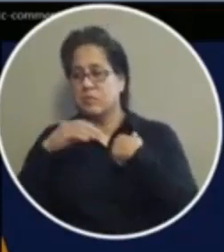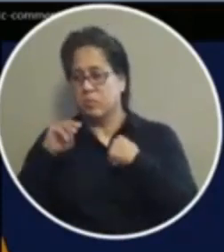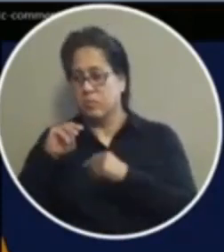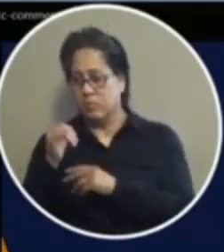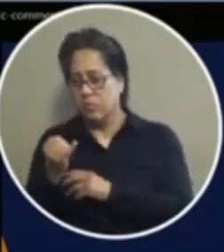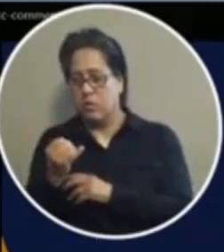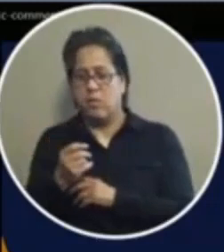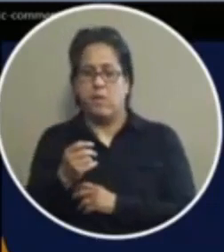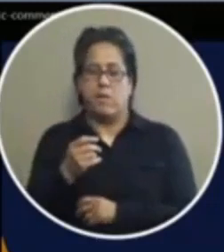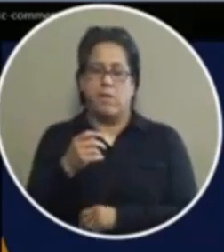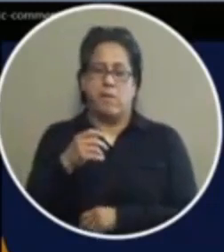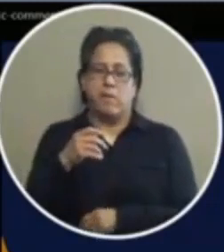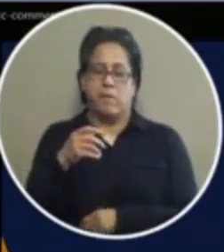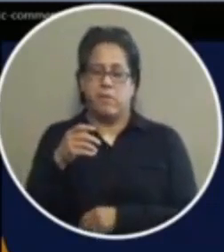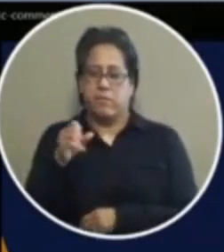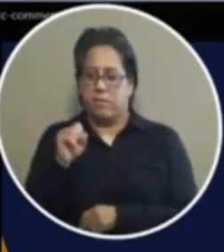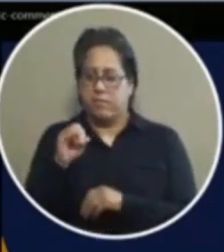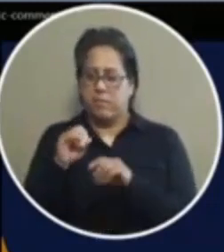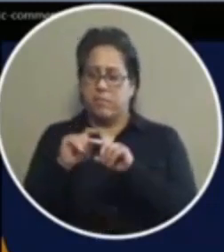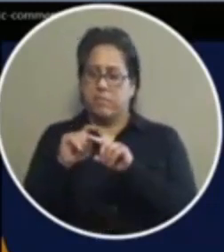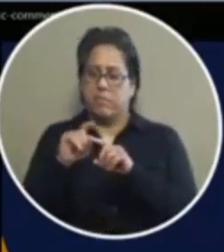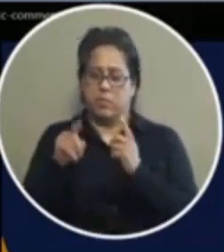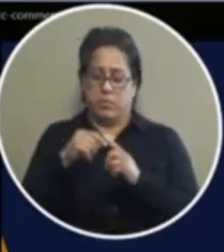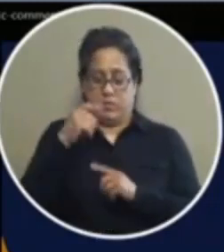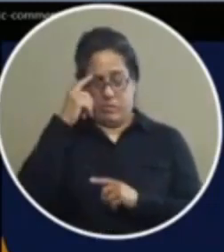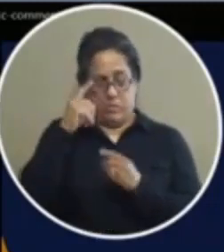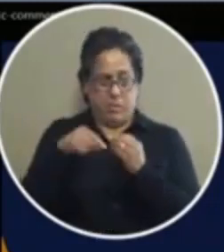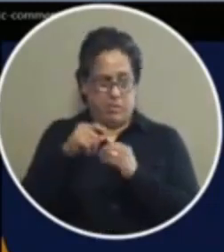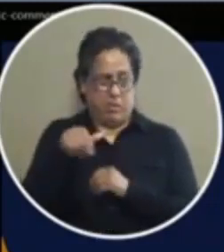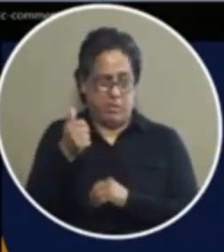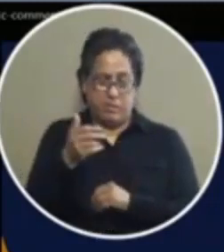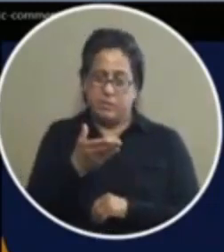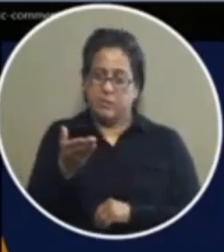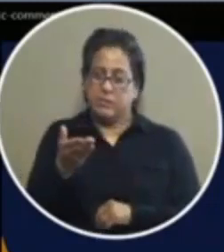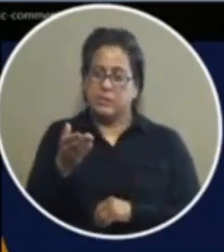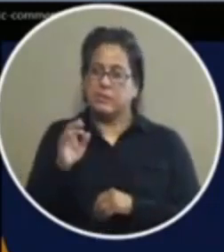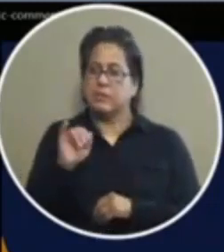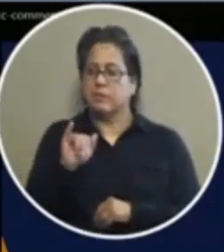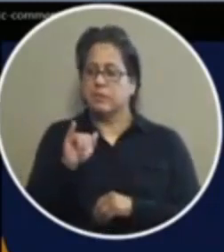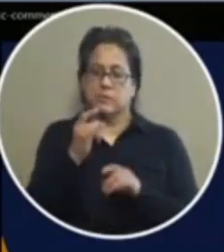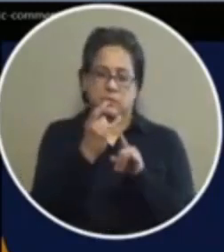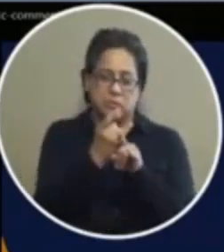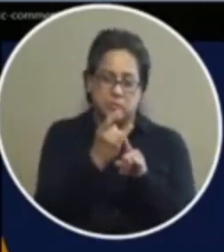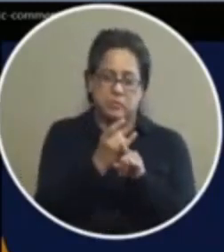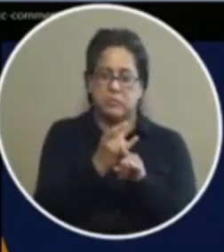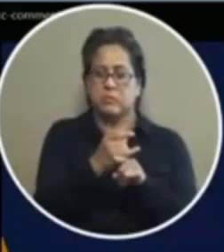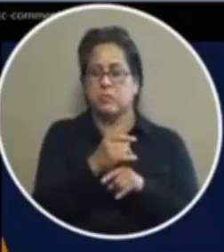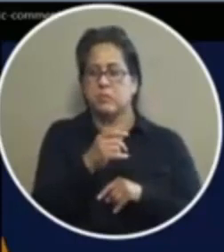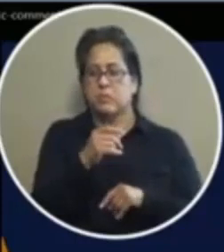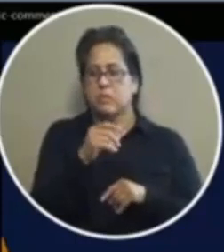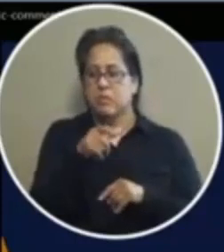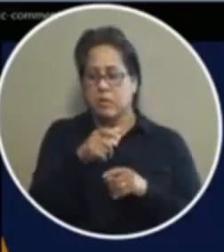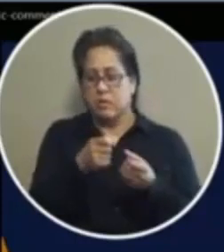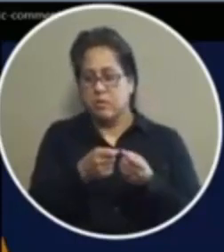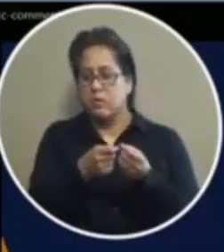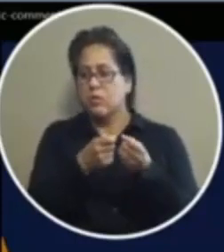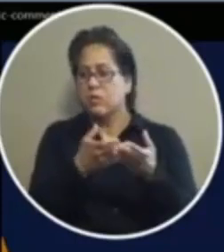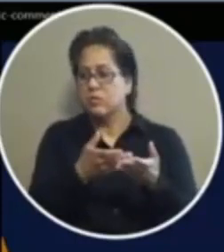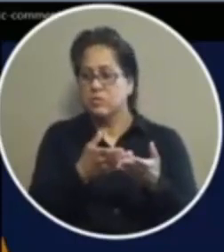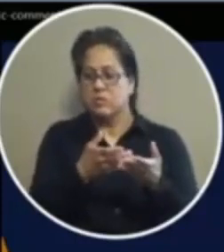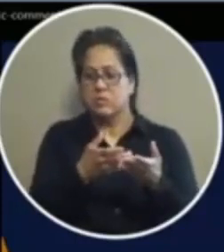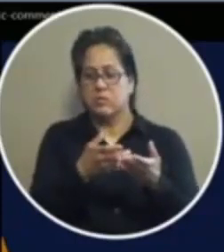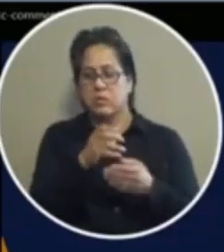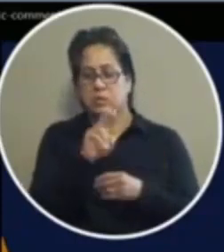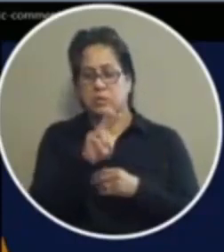um but when you think about other things like alcohol which causes a victim